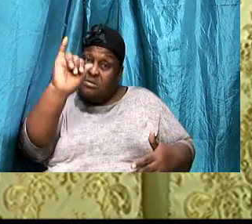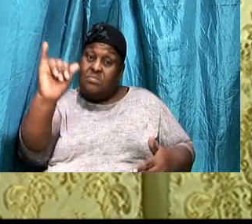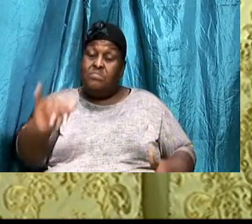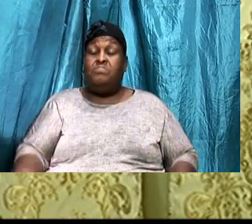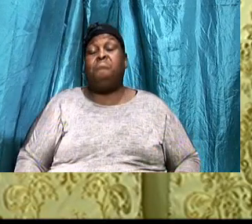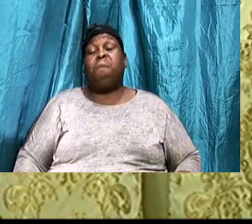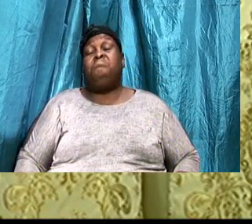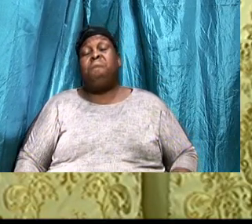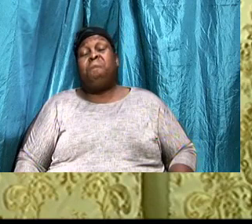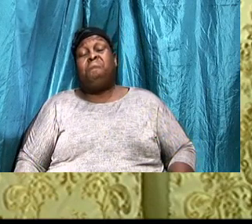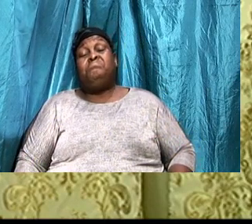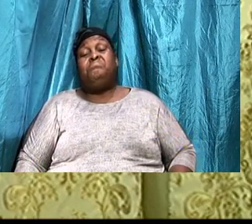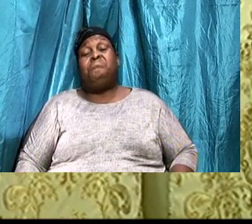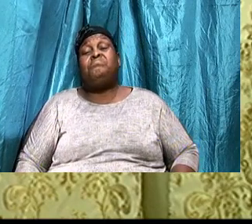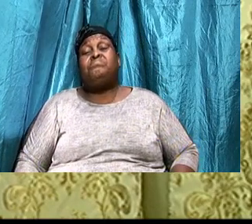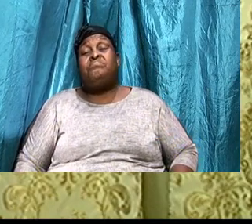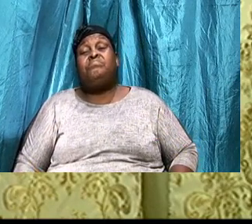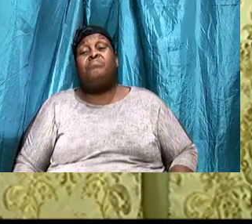Hallelujah,